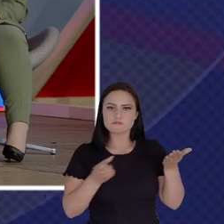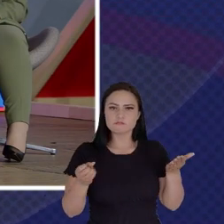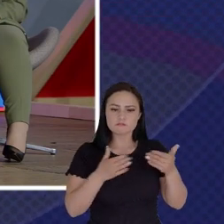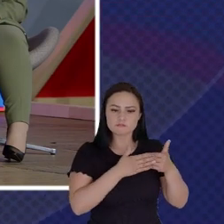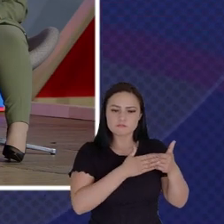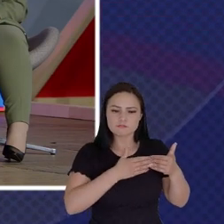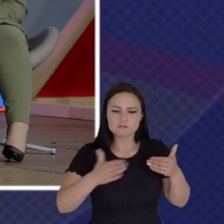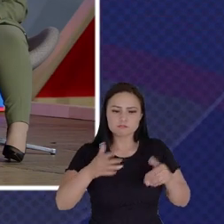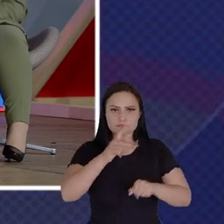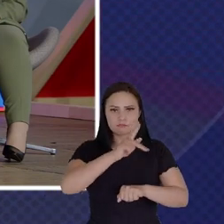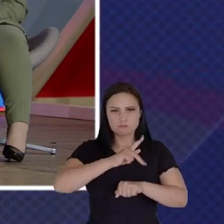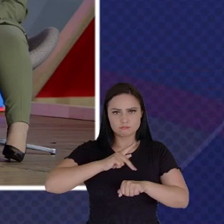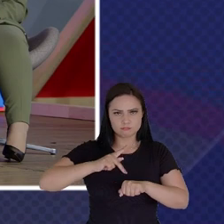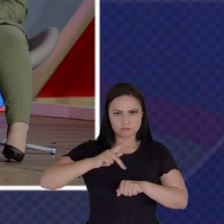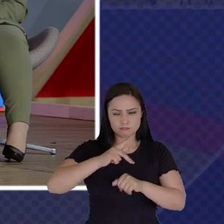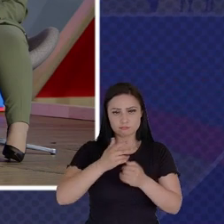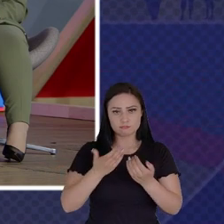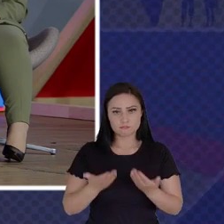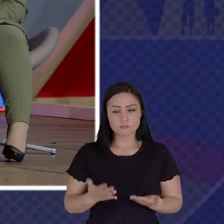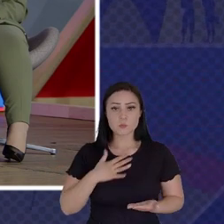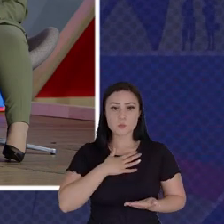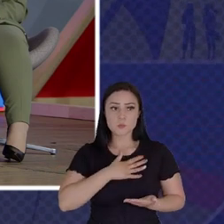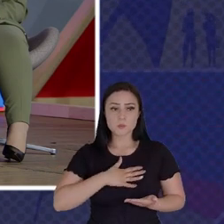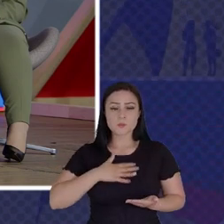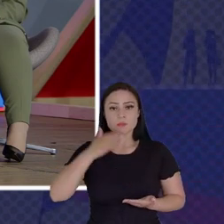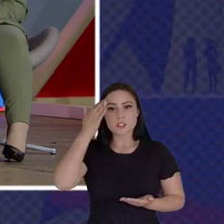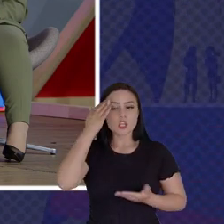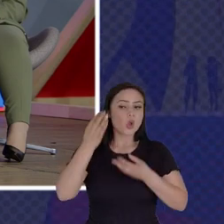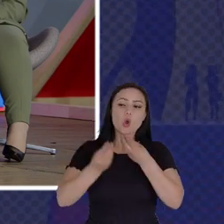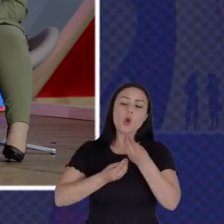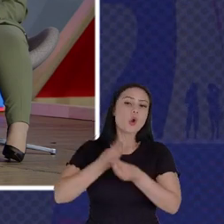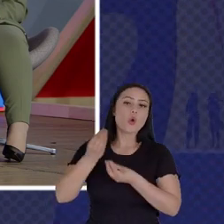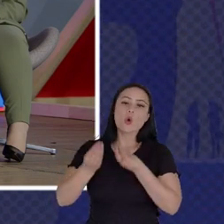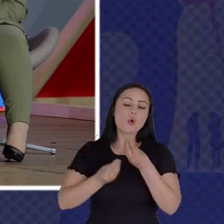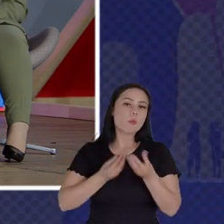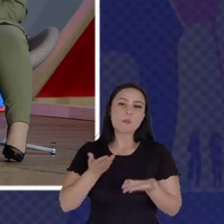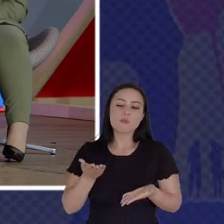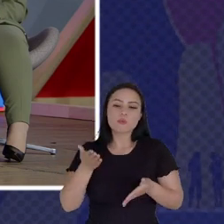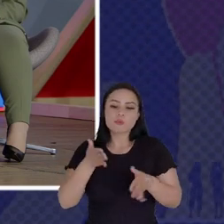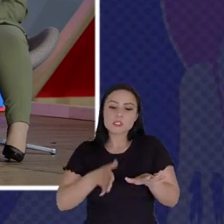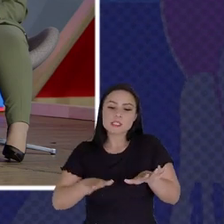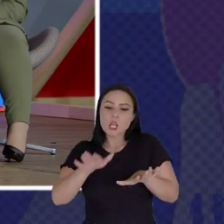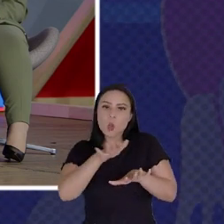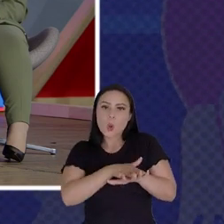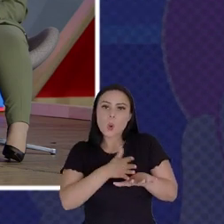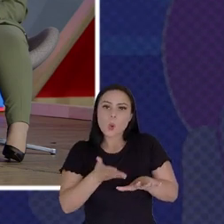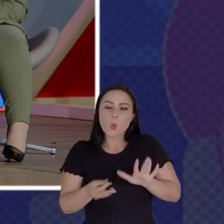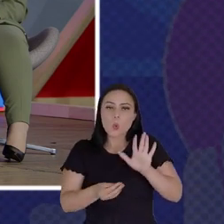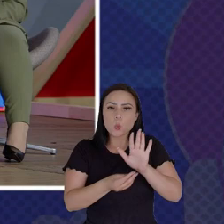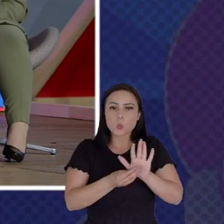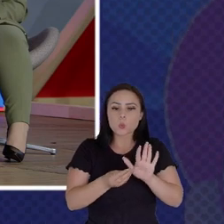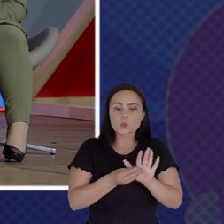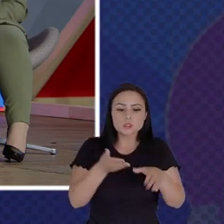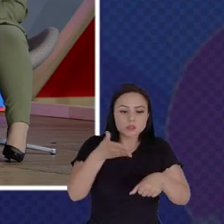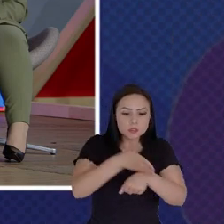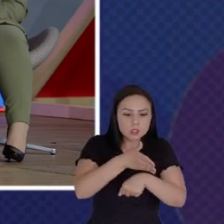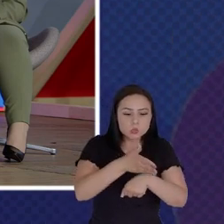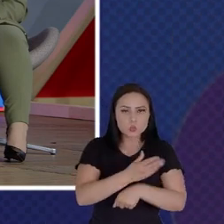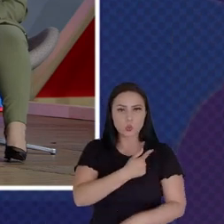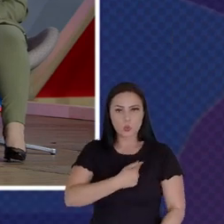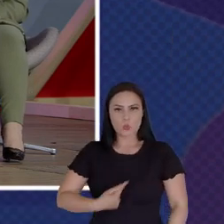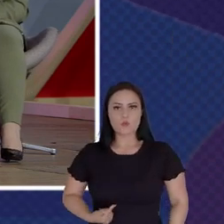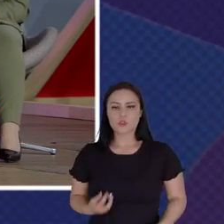Ask You How Are Youth Included Within The Effort Of Government To Spread Innovation To